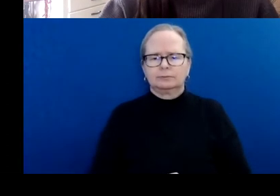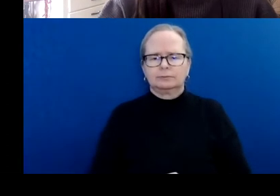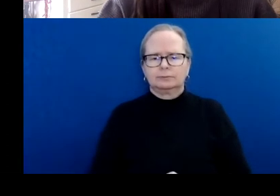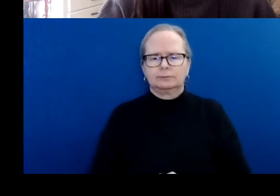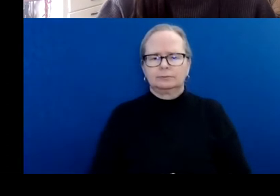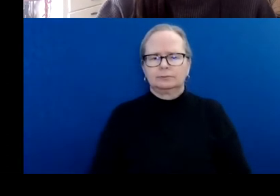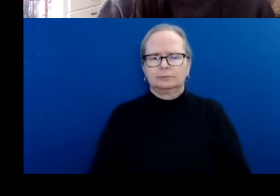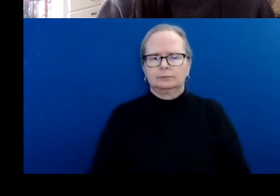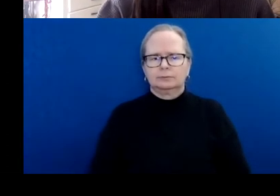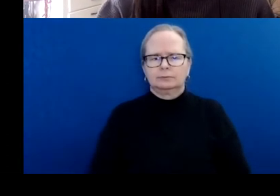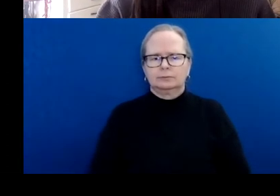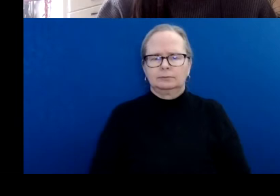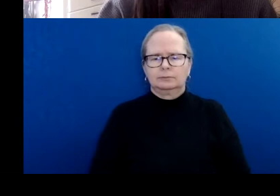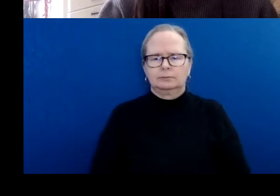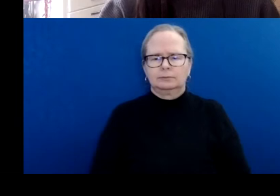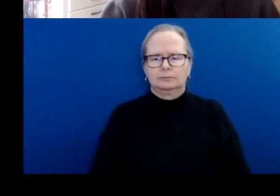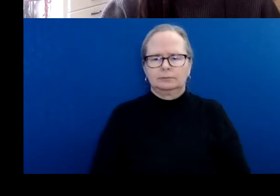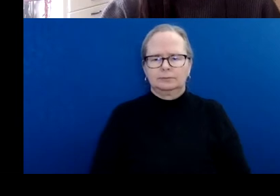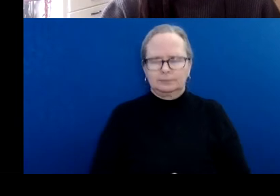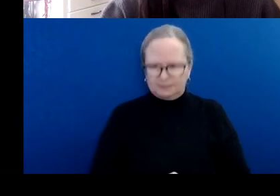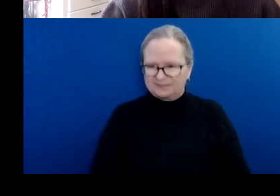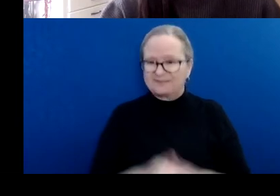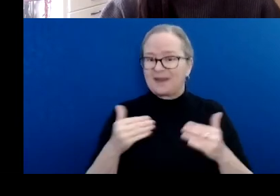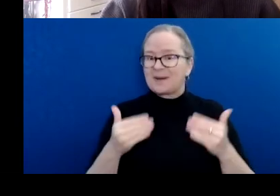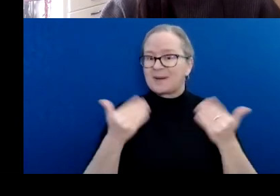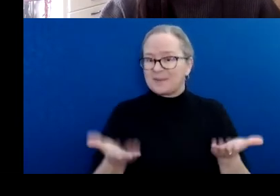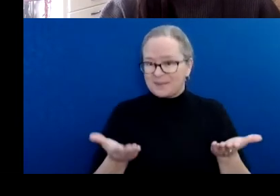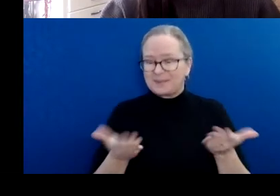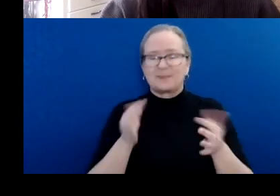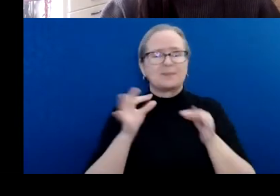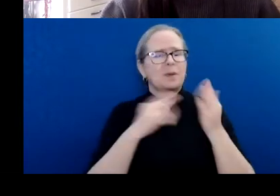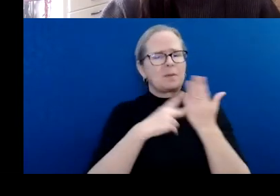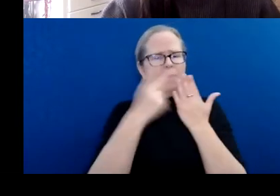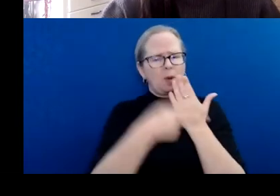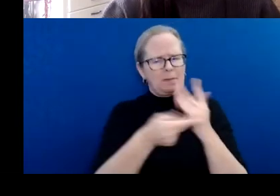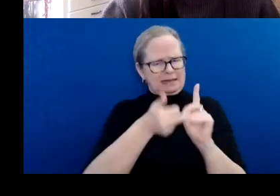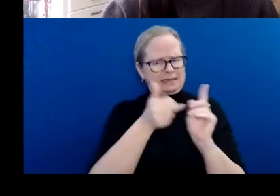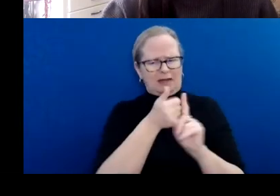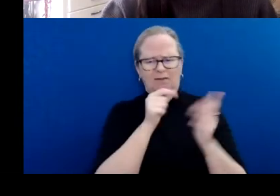All right, now let's dive into the program, the Artist Development Microgrant.